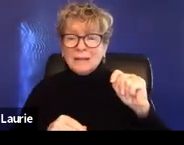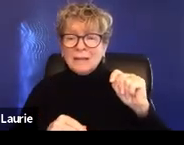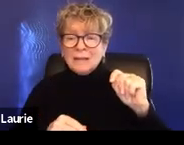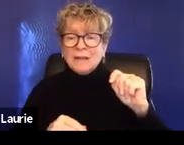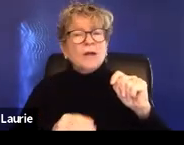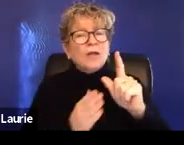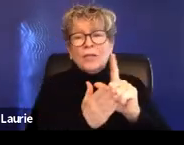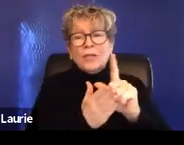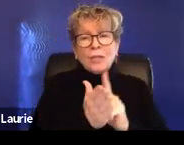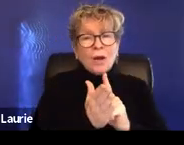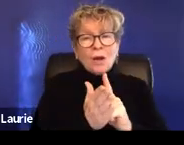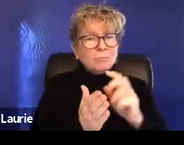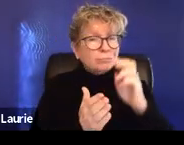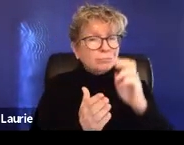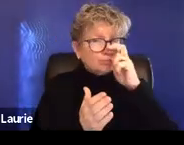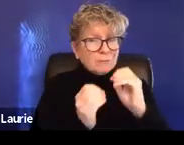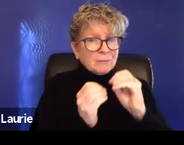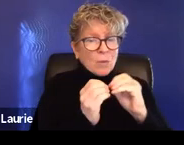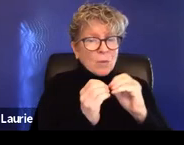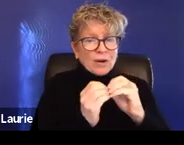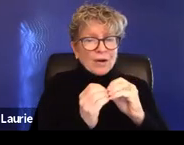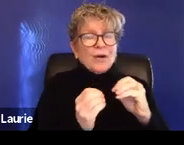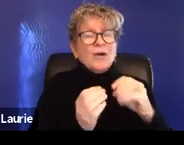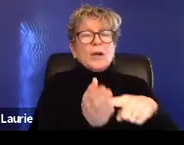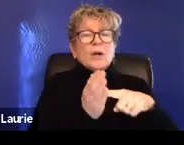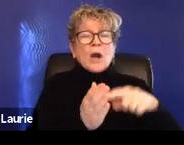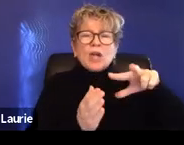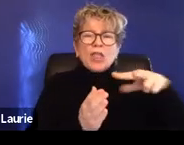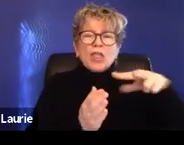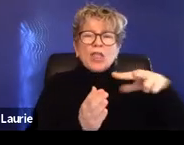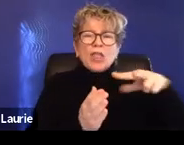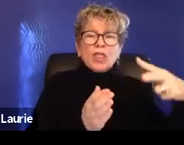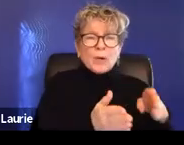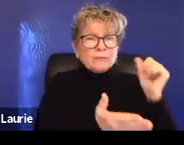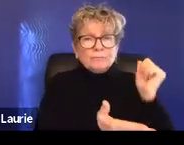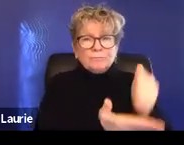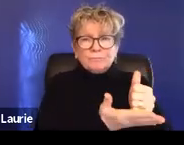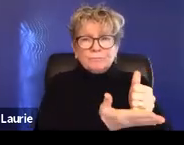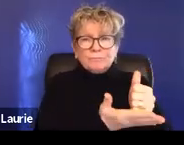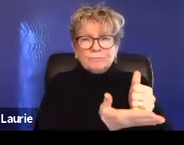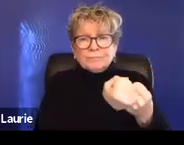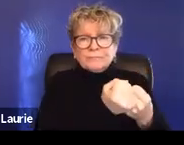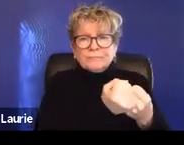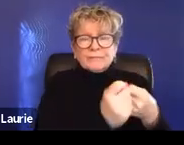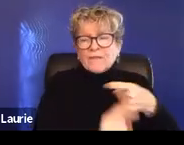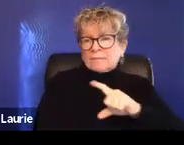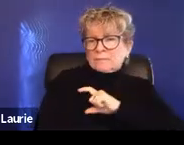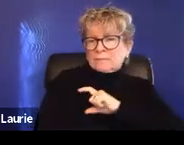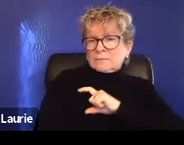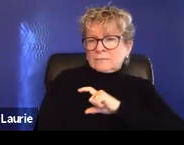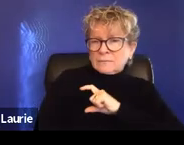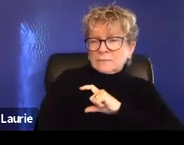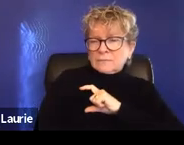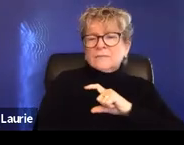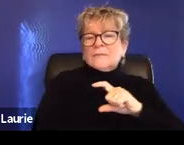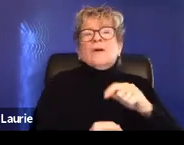law requires a third party essentially certification. So either from law enforcement, often we're working with advocates on